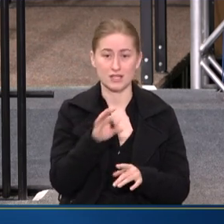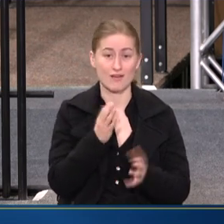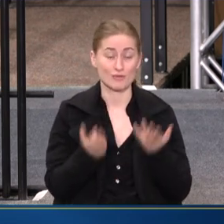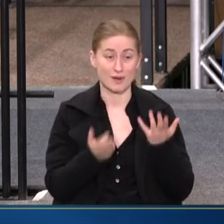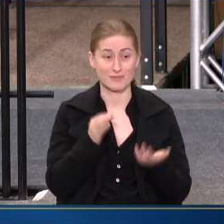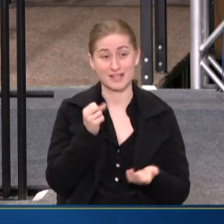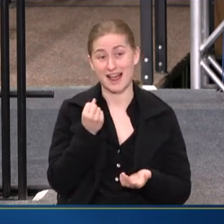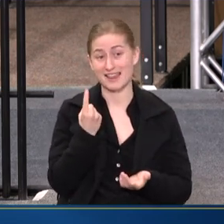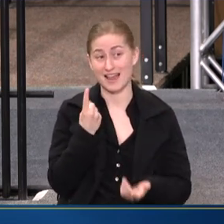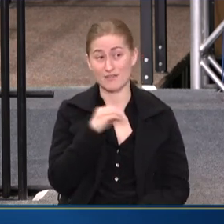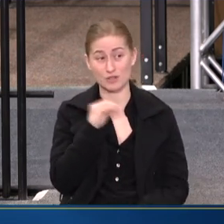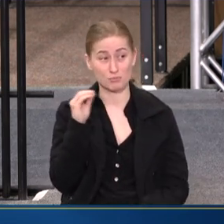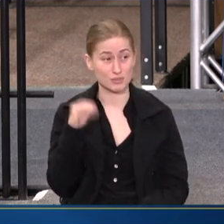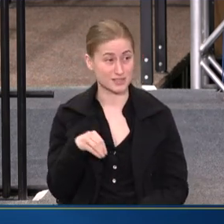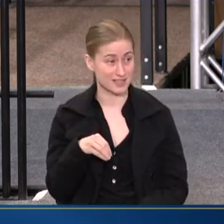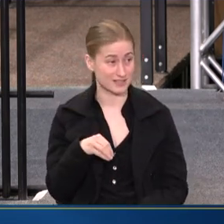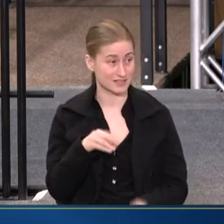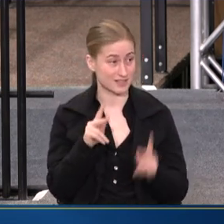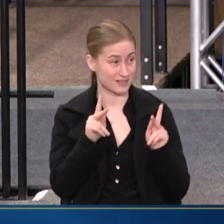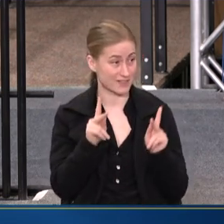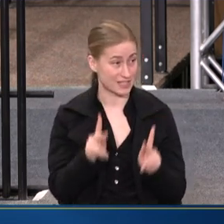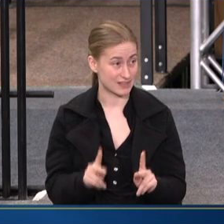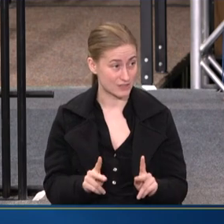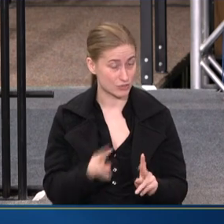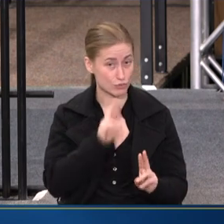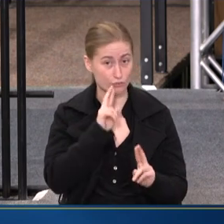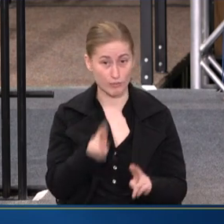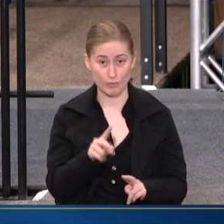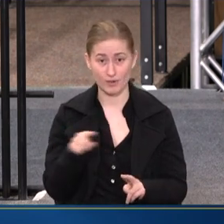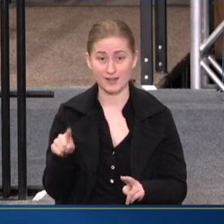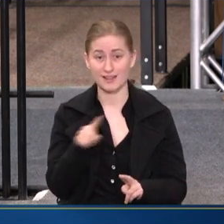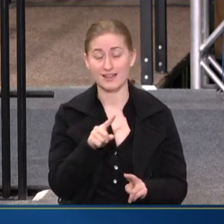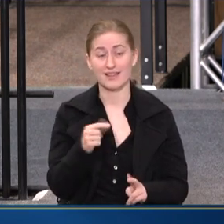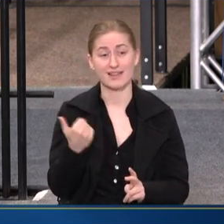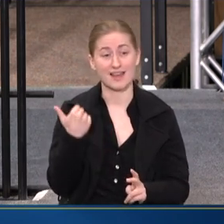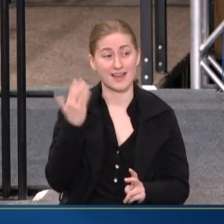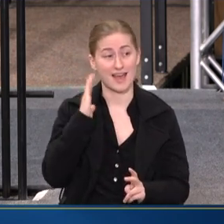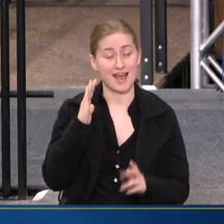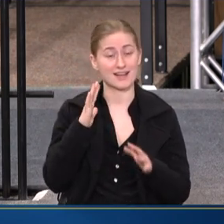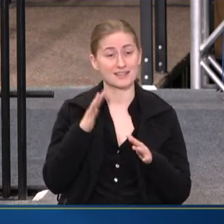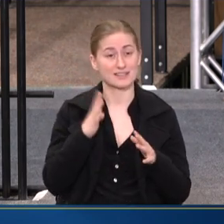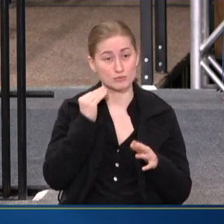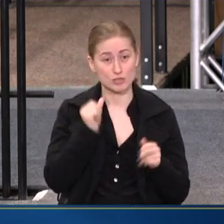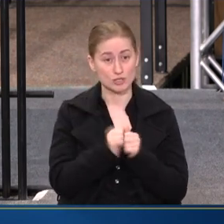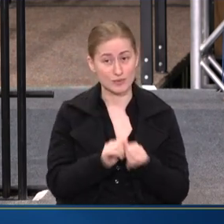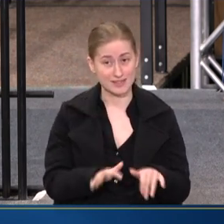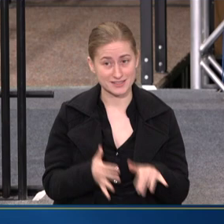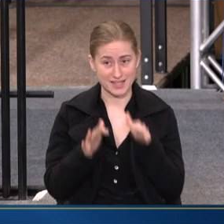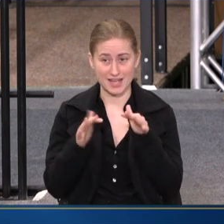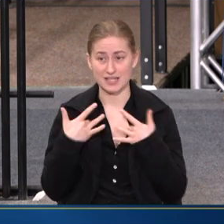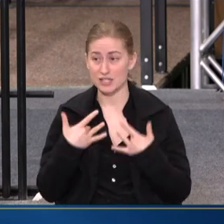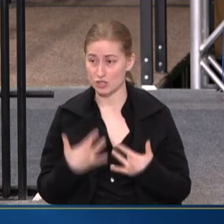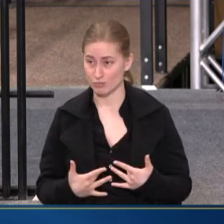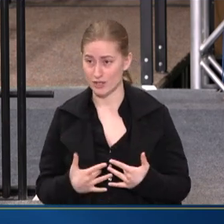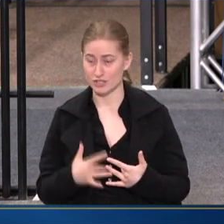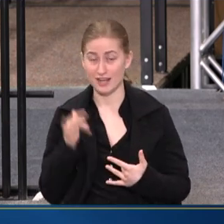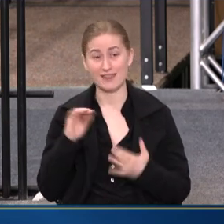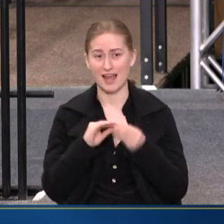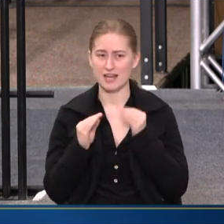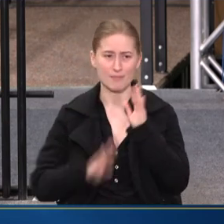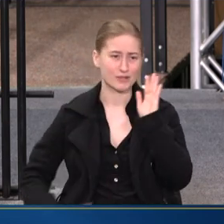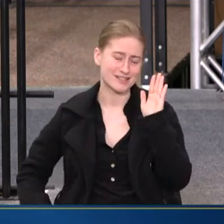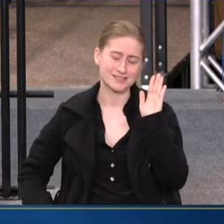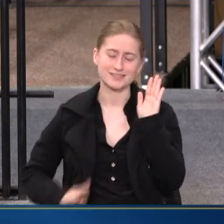11% OF INDIVIDUALS REPORTING THAT THEY HAD EXPERIENCE WITH ANXIETY AND DEPRESSION, THAT THAT NUMBER HAS